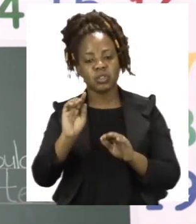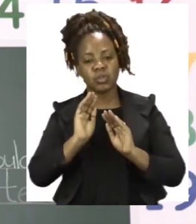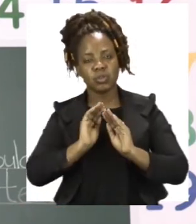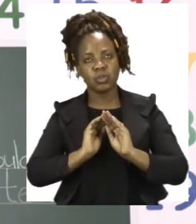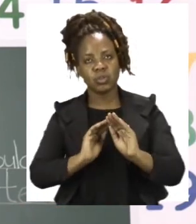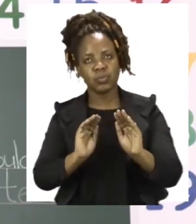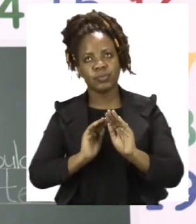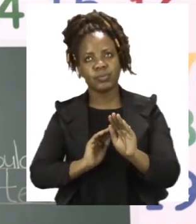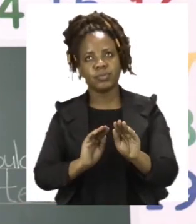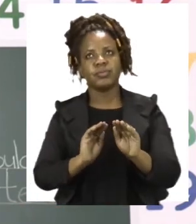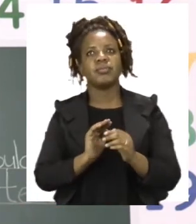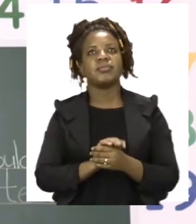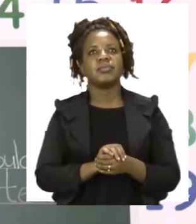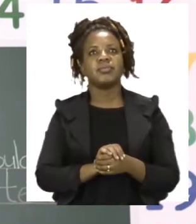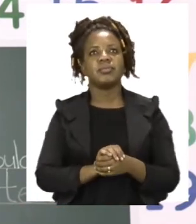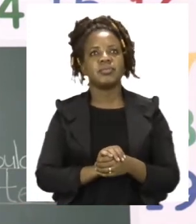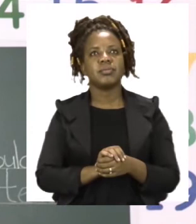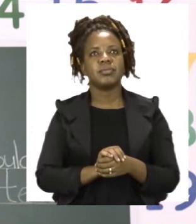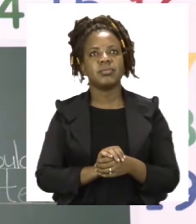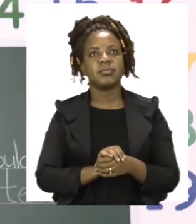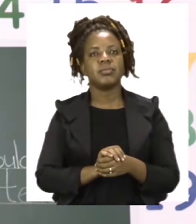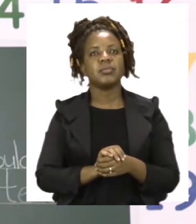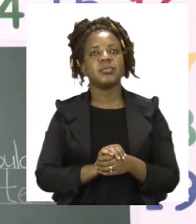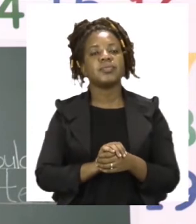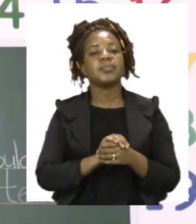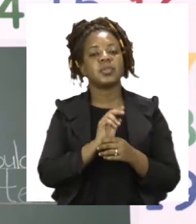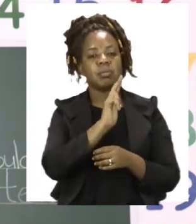move on to the next line and write people.